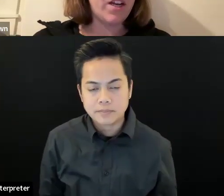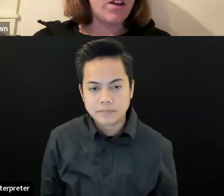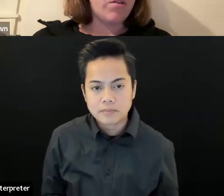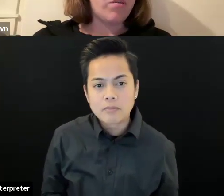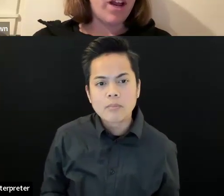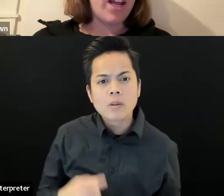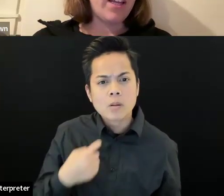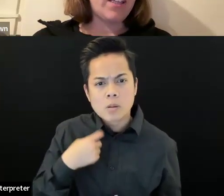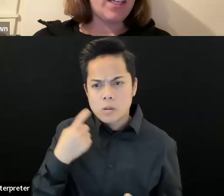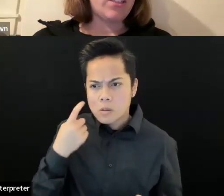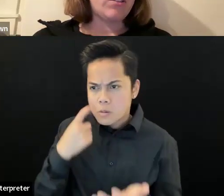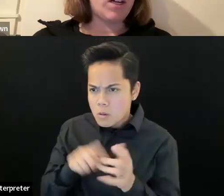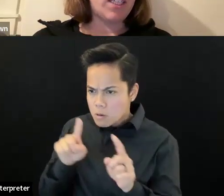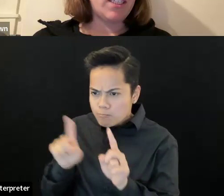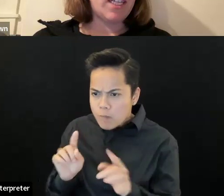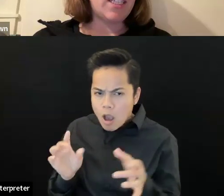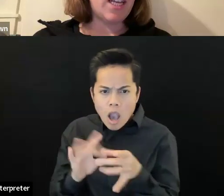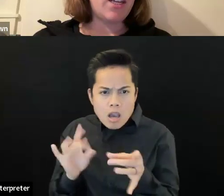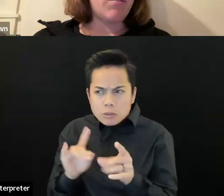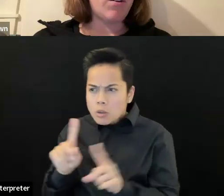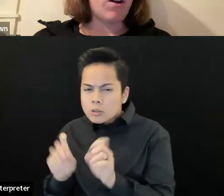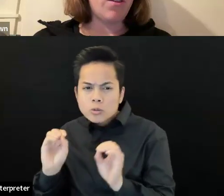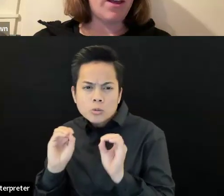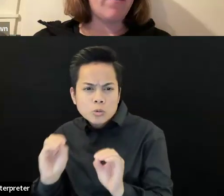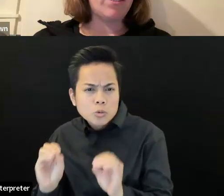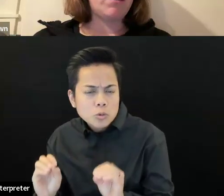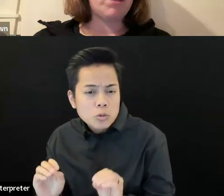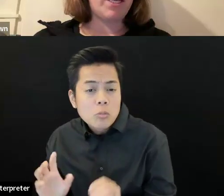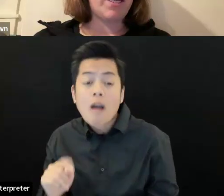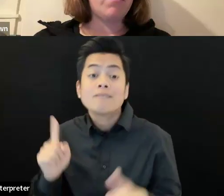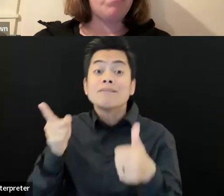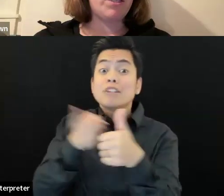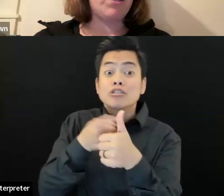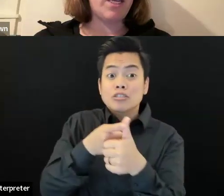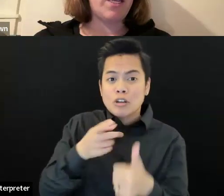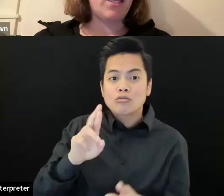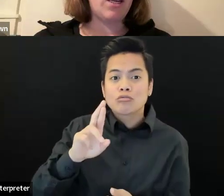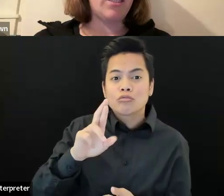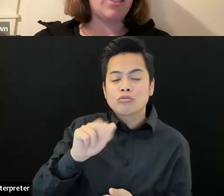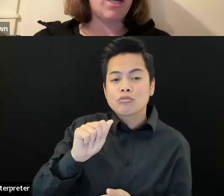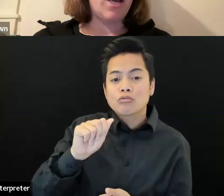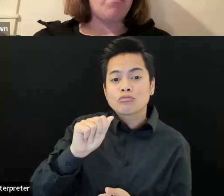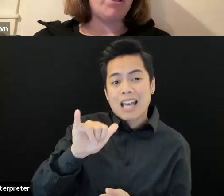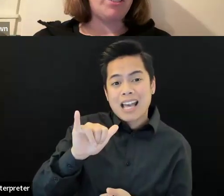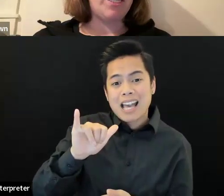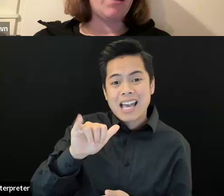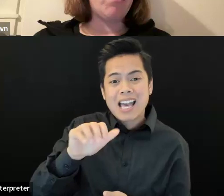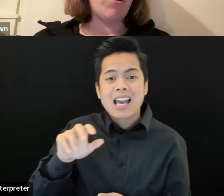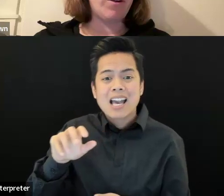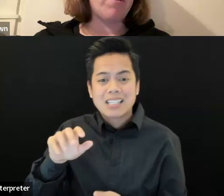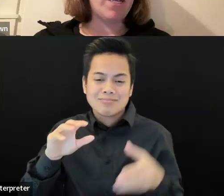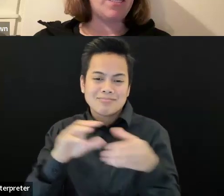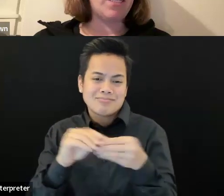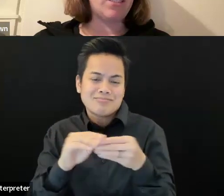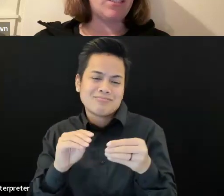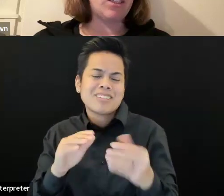read Ray Lanzarotti says, thank you for all the efforts to plan, build, and launch. Appreciating the